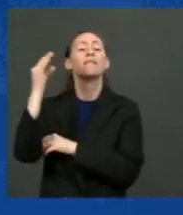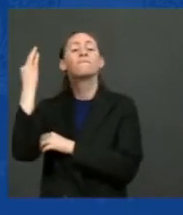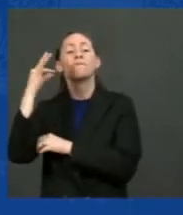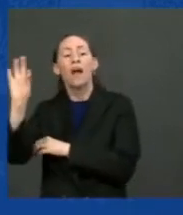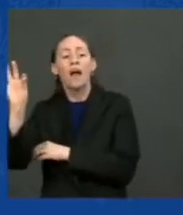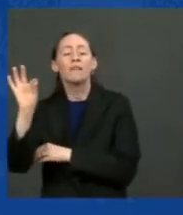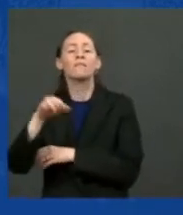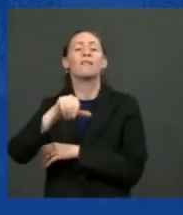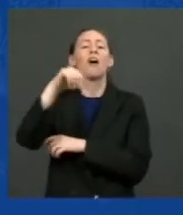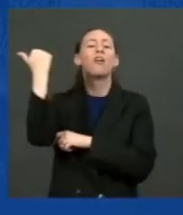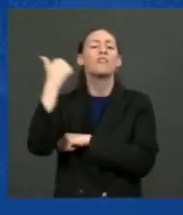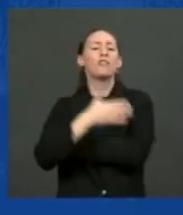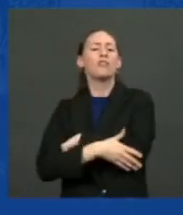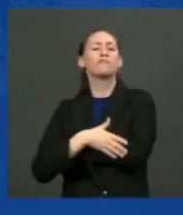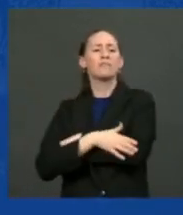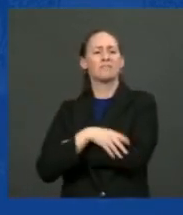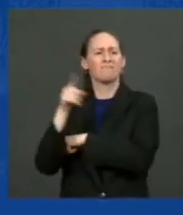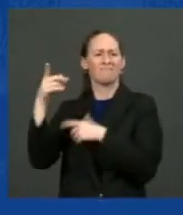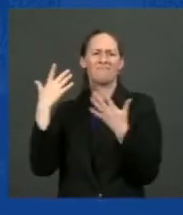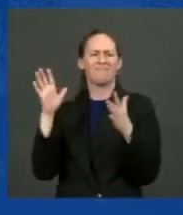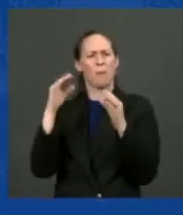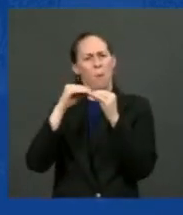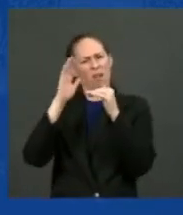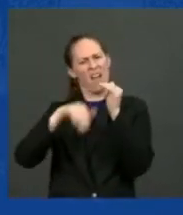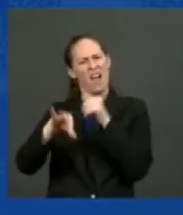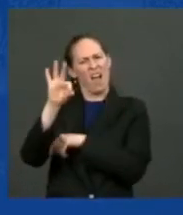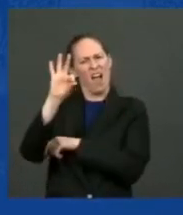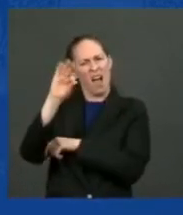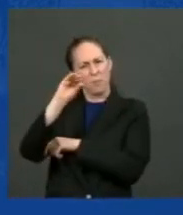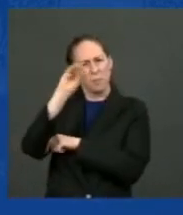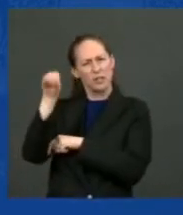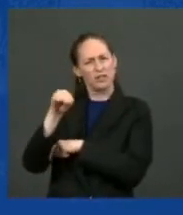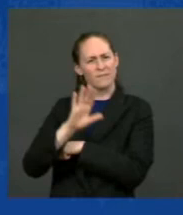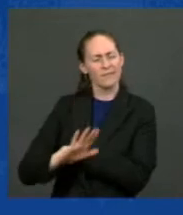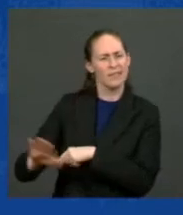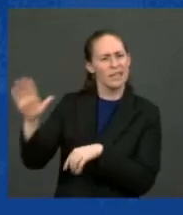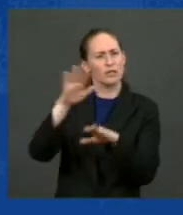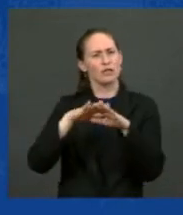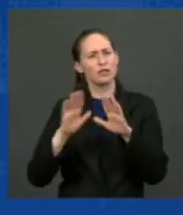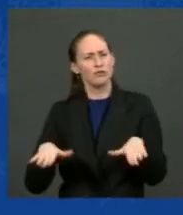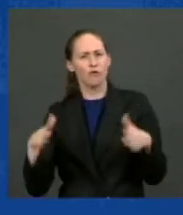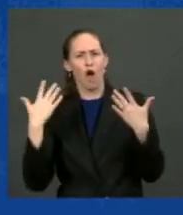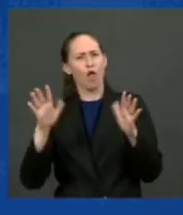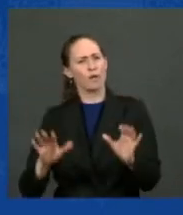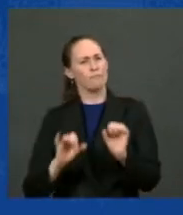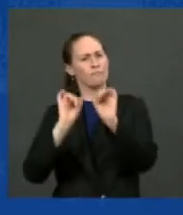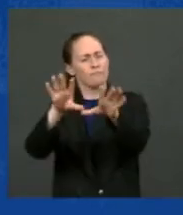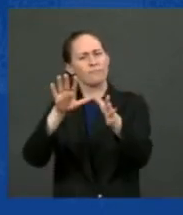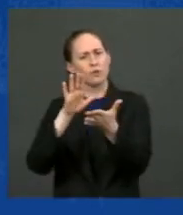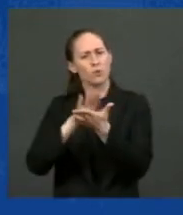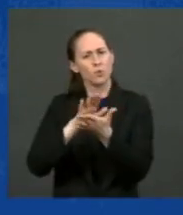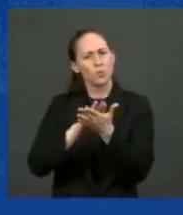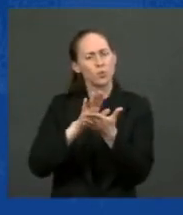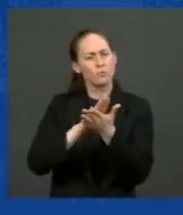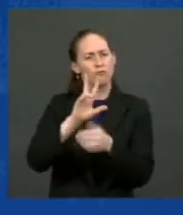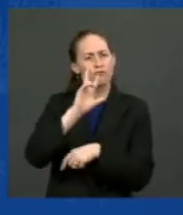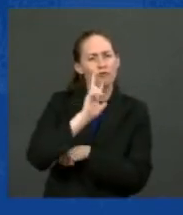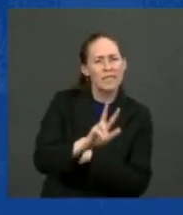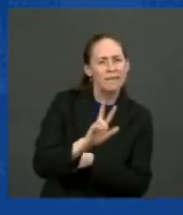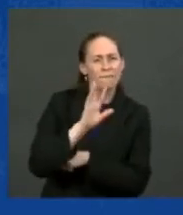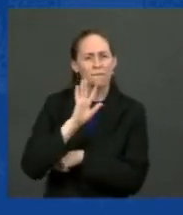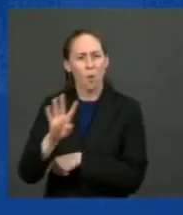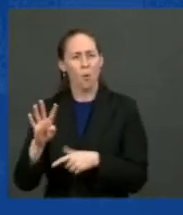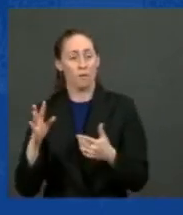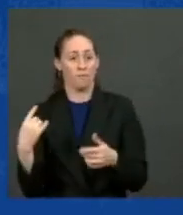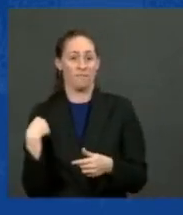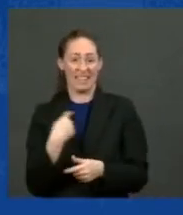that number is more than 90%. 90% of their three- and four-year-olds. We're falling further and further behind the